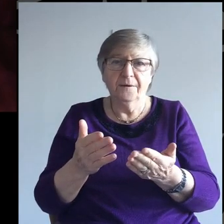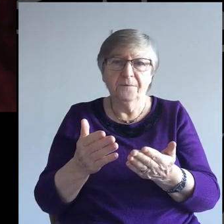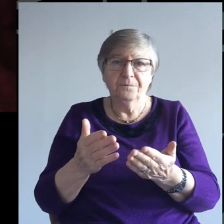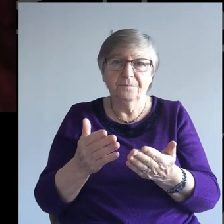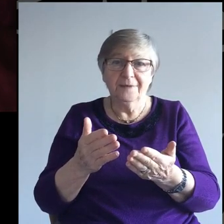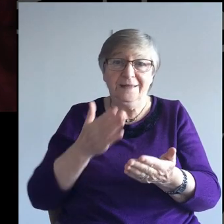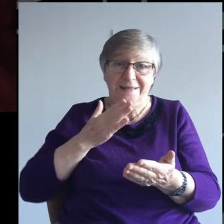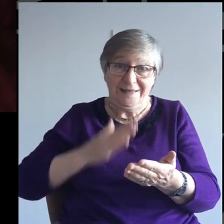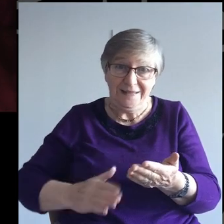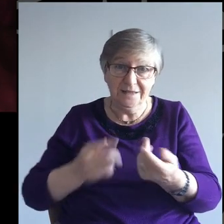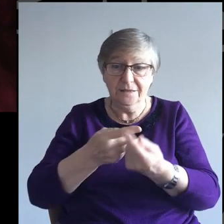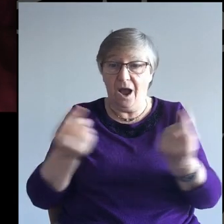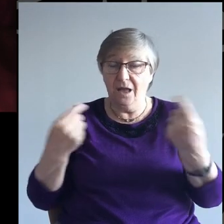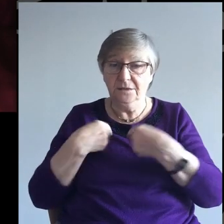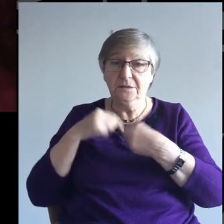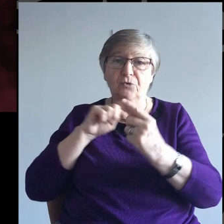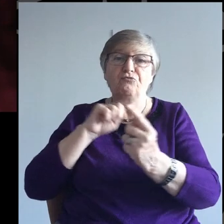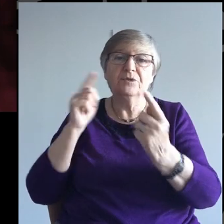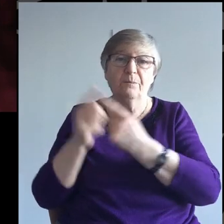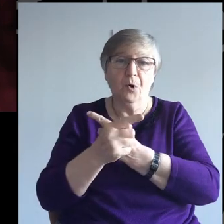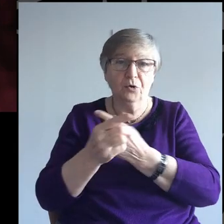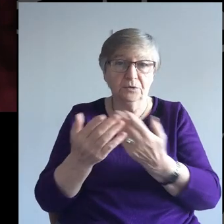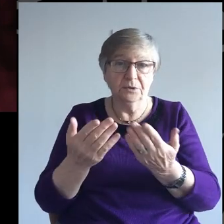And it requires a response now.